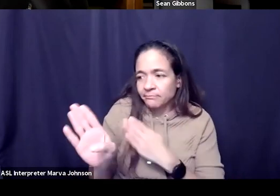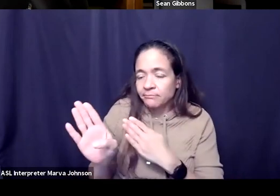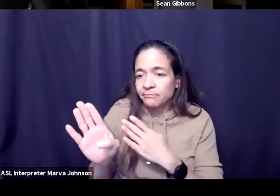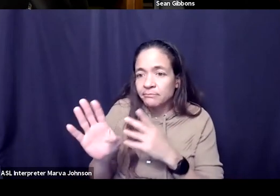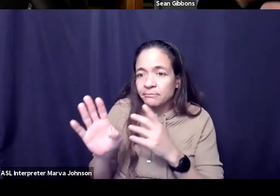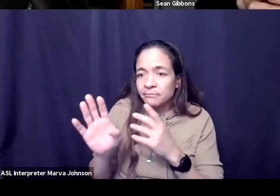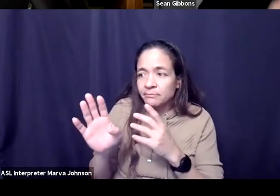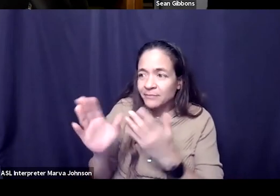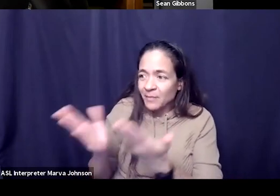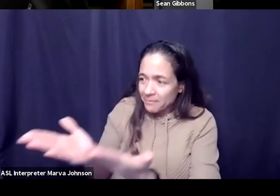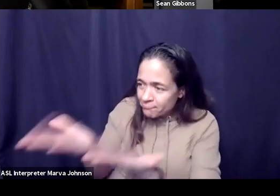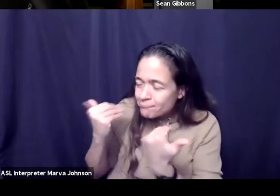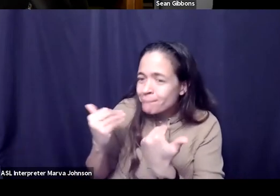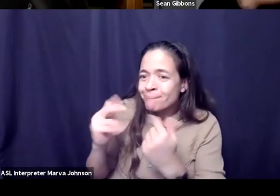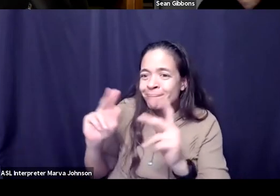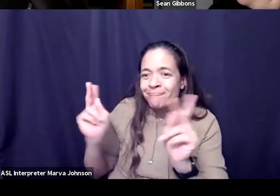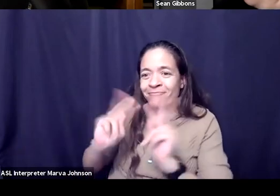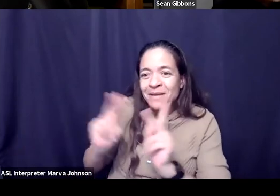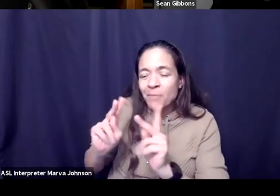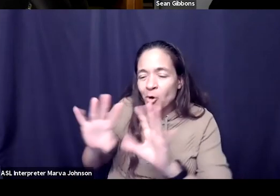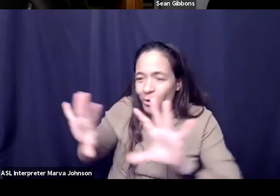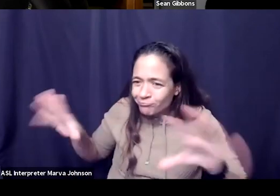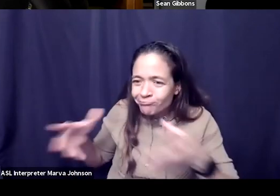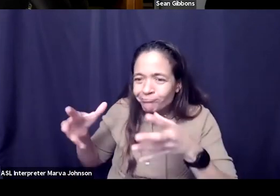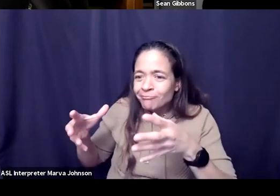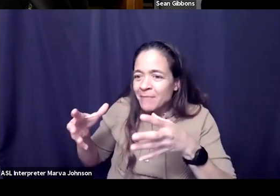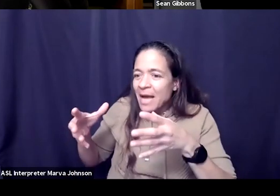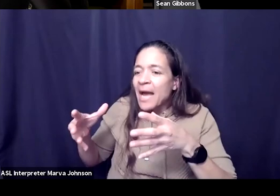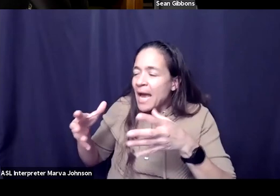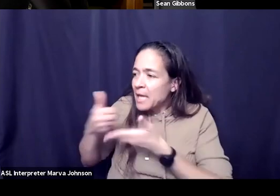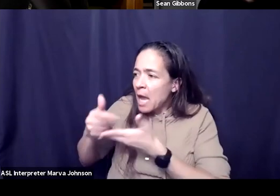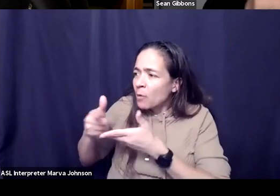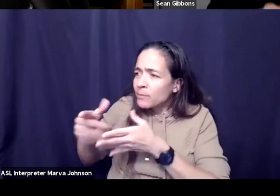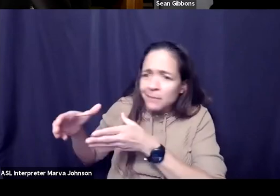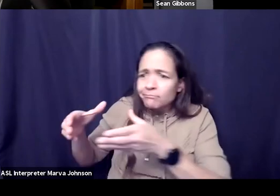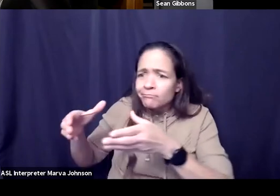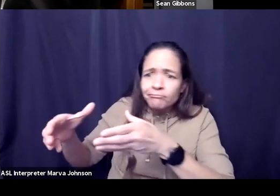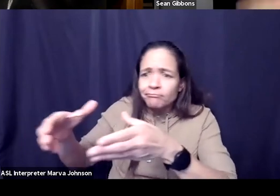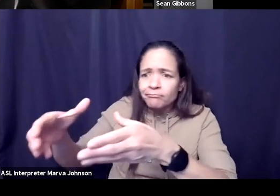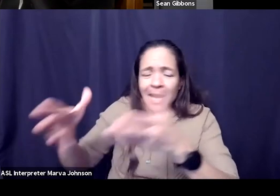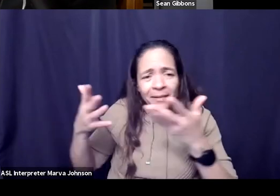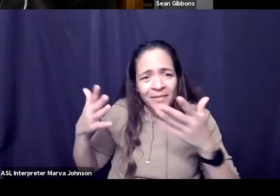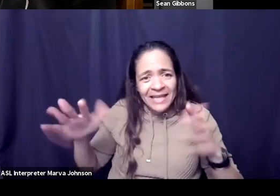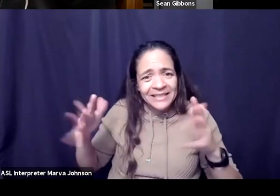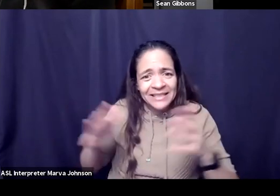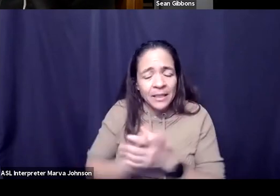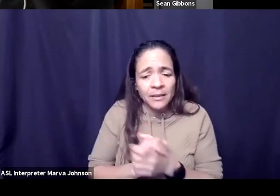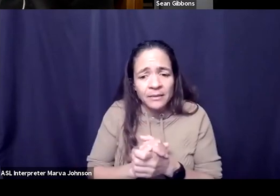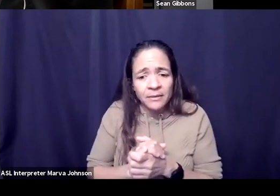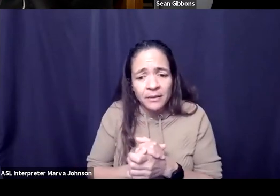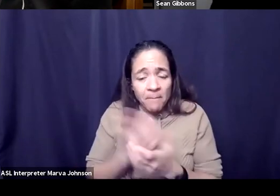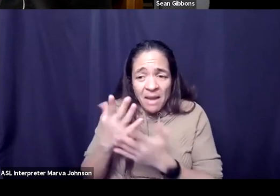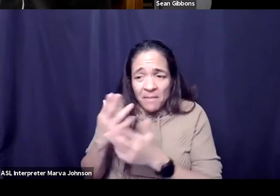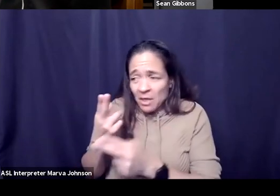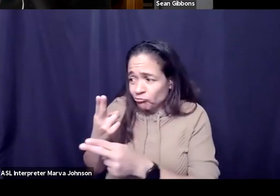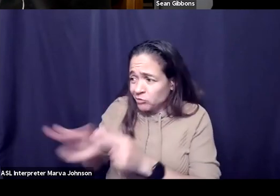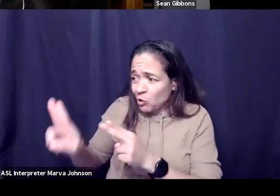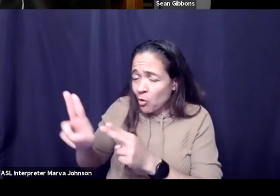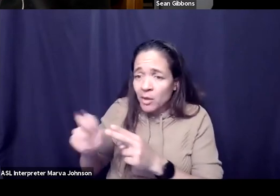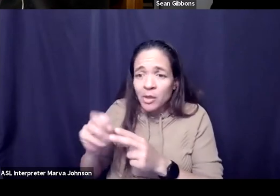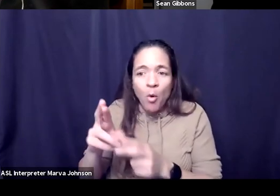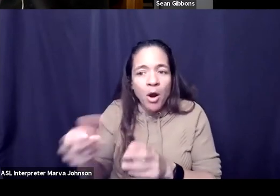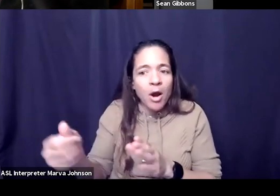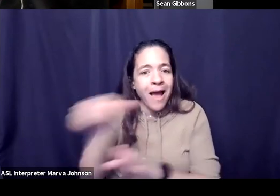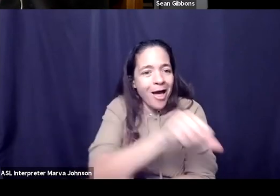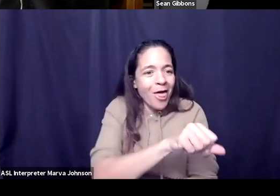of people and directing their activity sometimes for just a moment or two right yeah with a political campaign but other times with ed camp recognizing